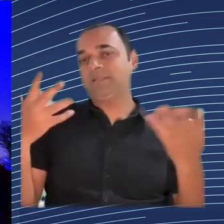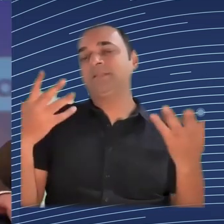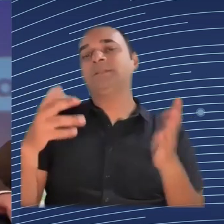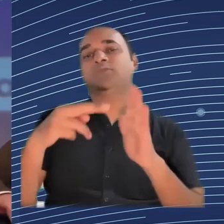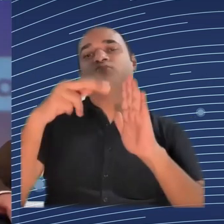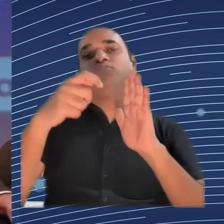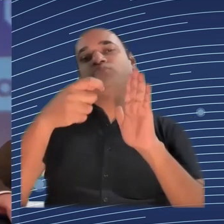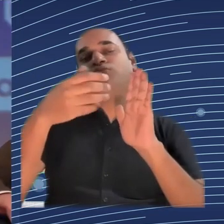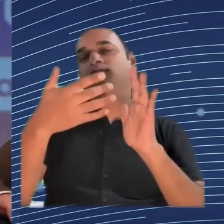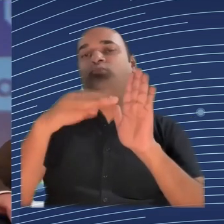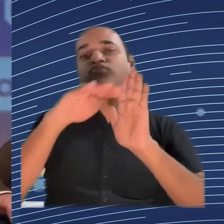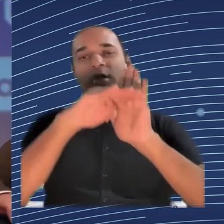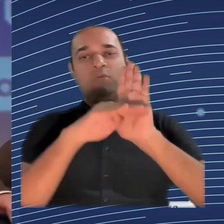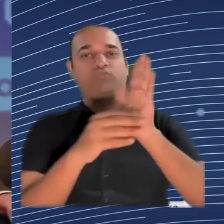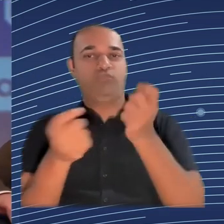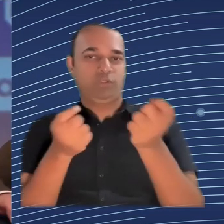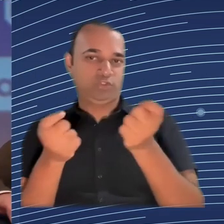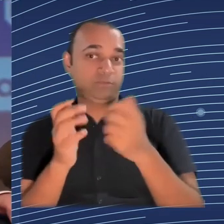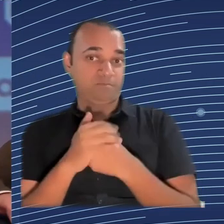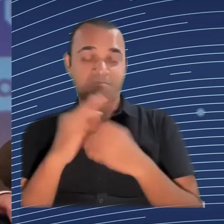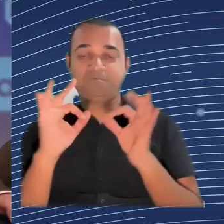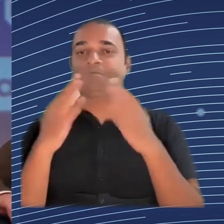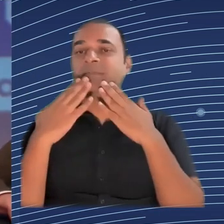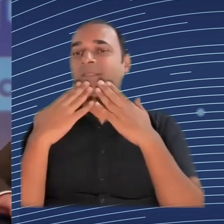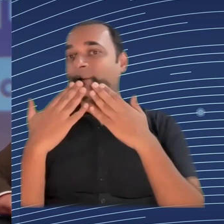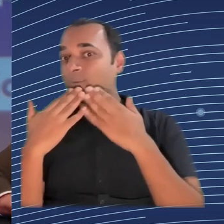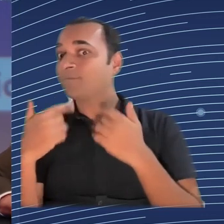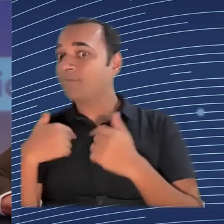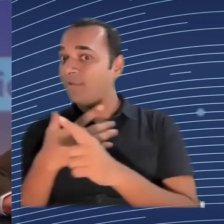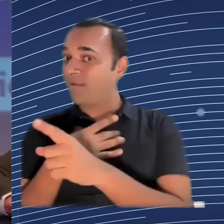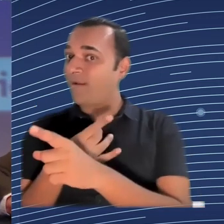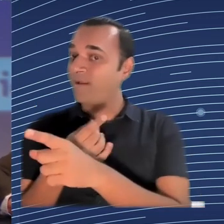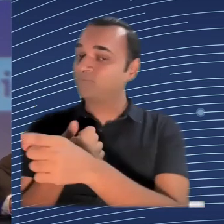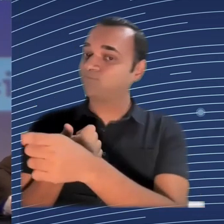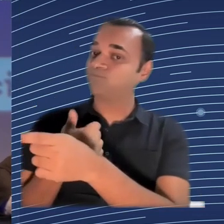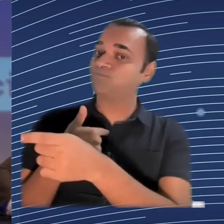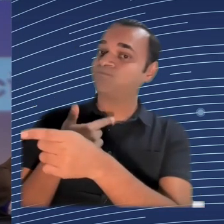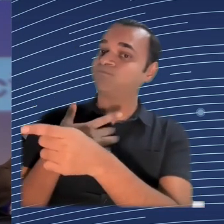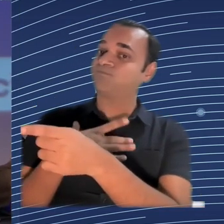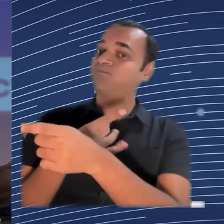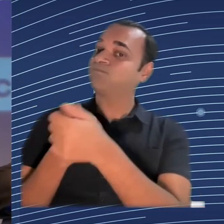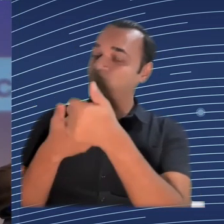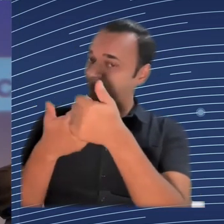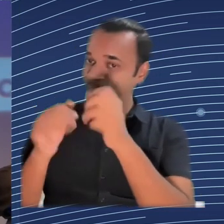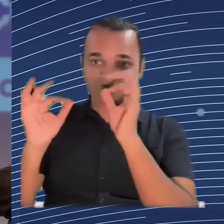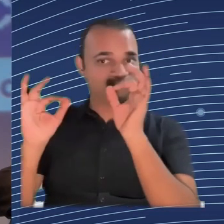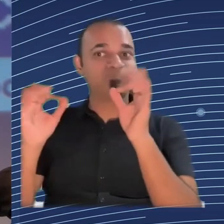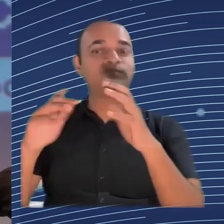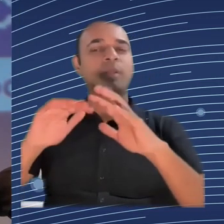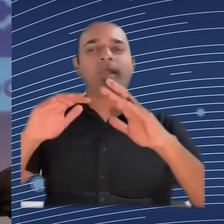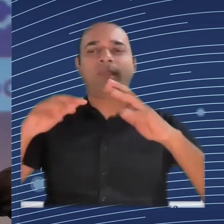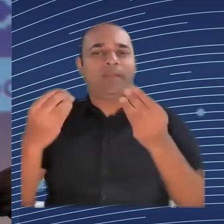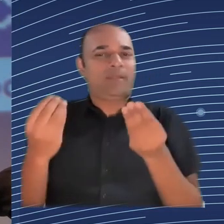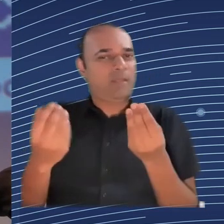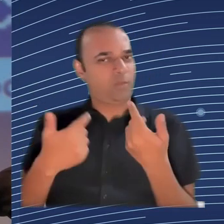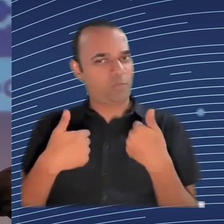the co-design into the business model? It's the accountability structures to the senior management. Accountability structures